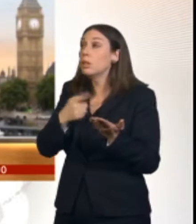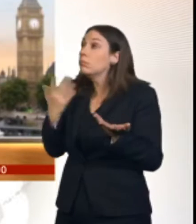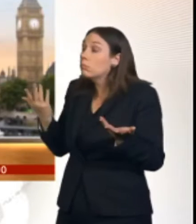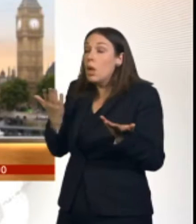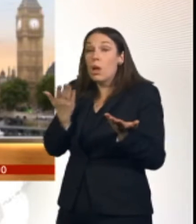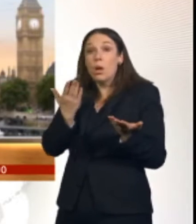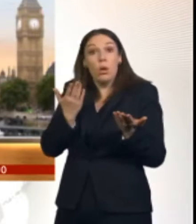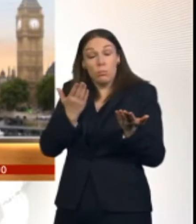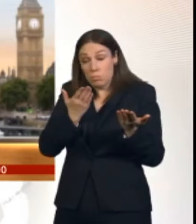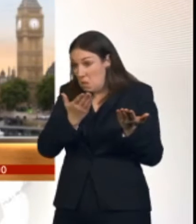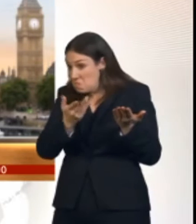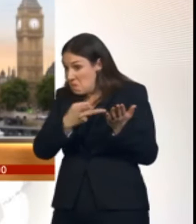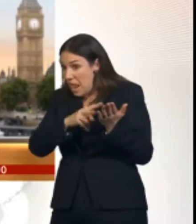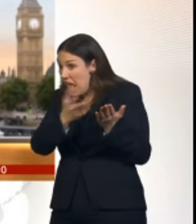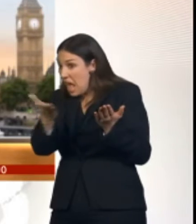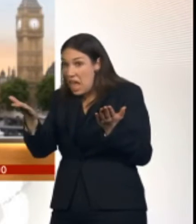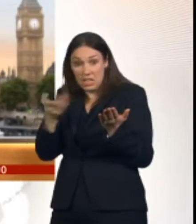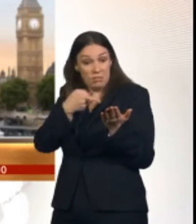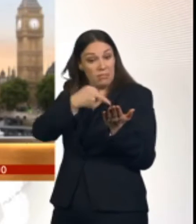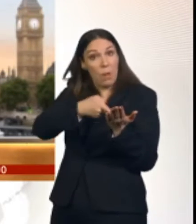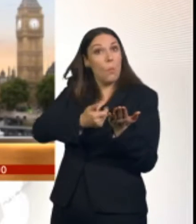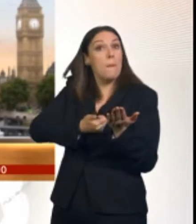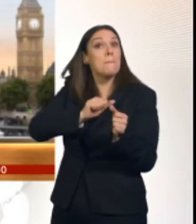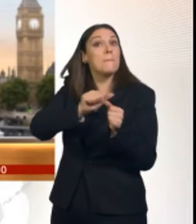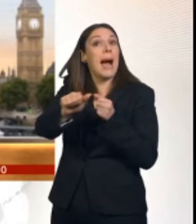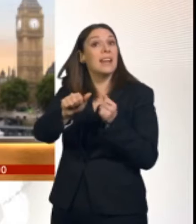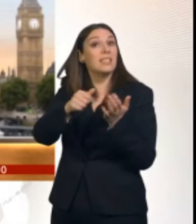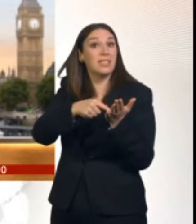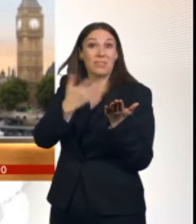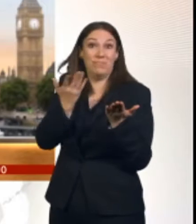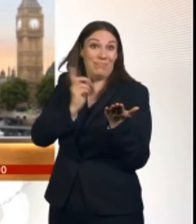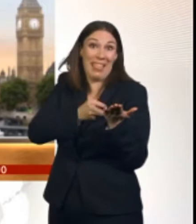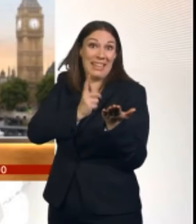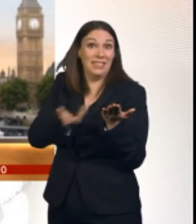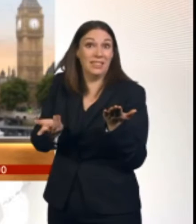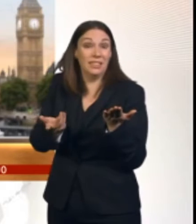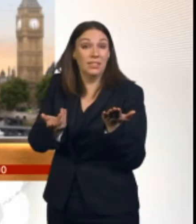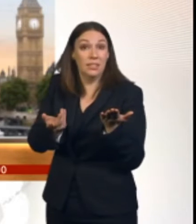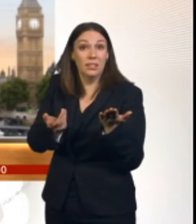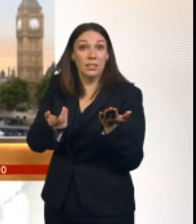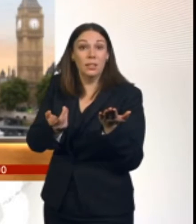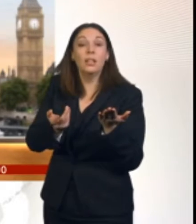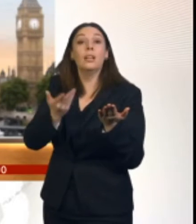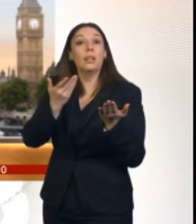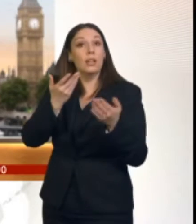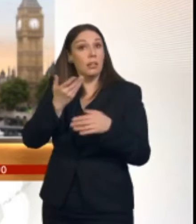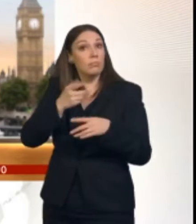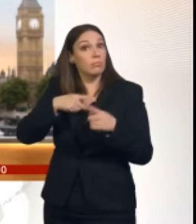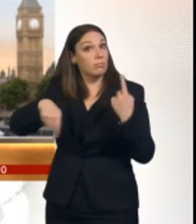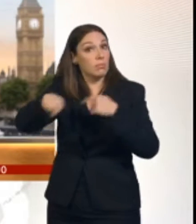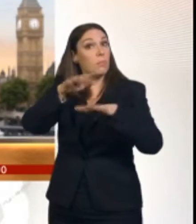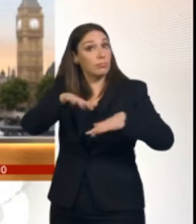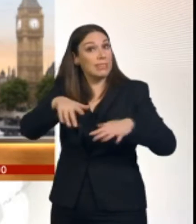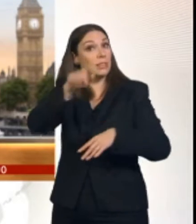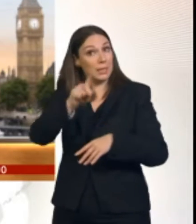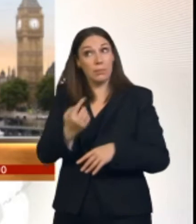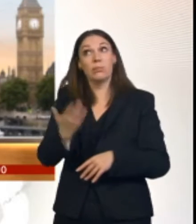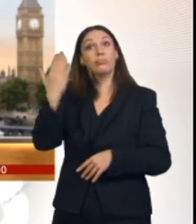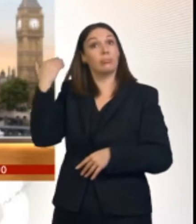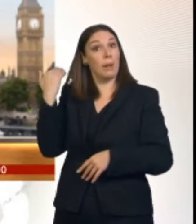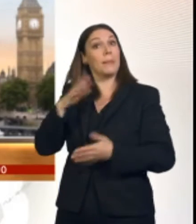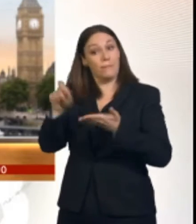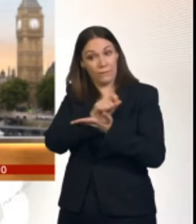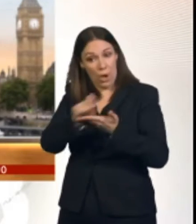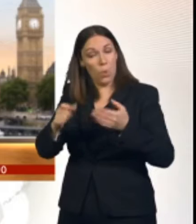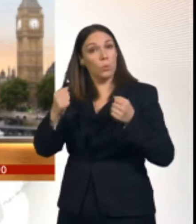the British people to exit the European Union. And what we've spent our time doing is negotiating an exit that